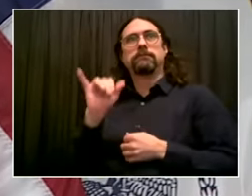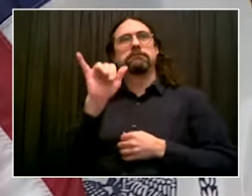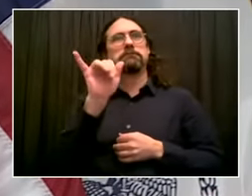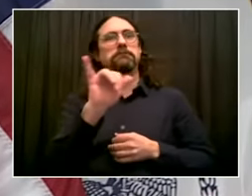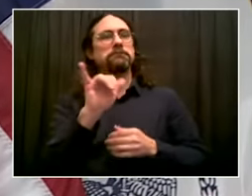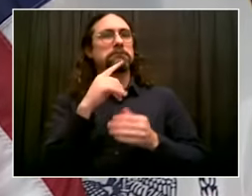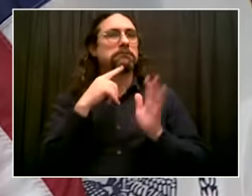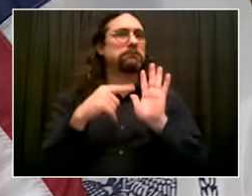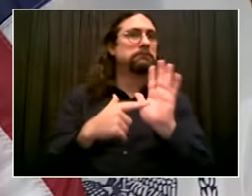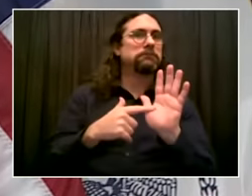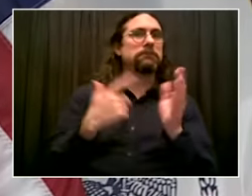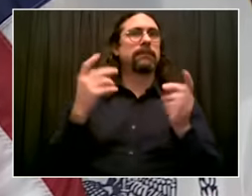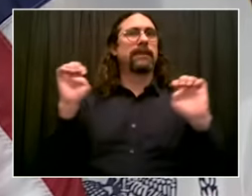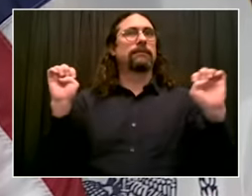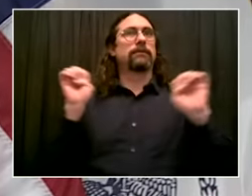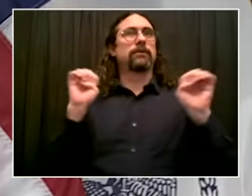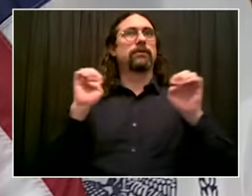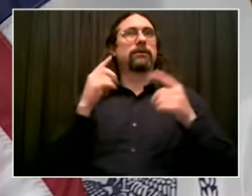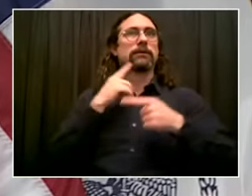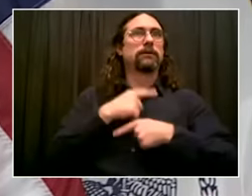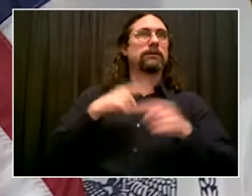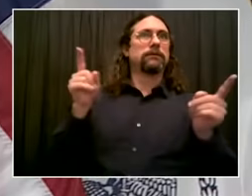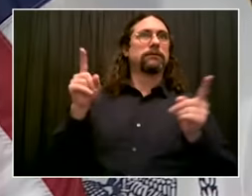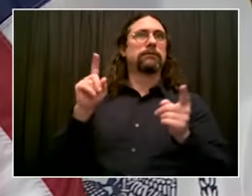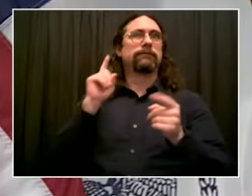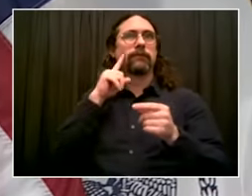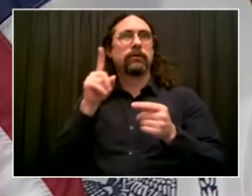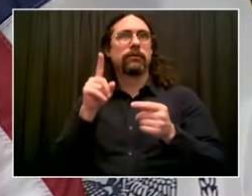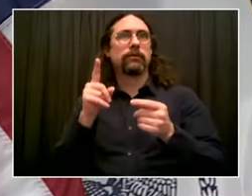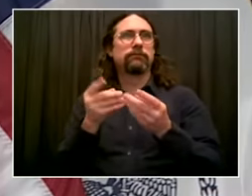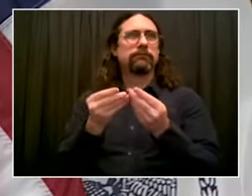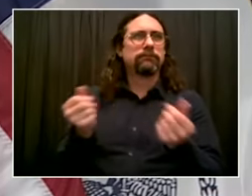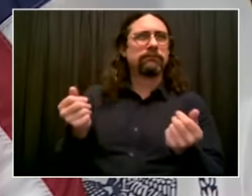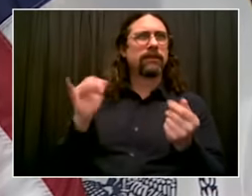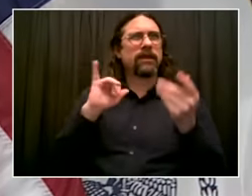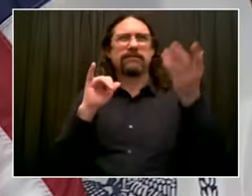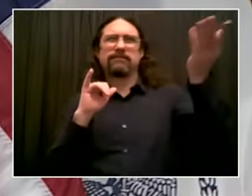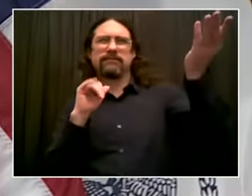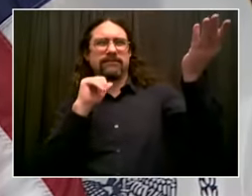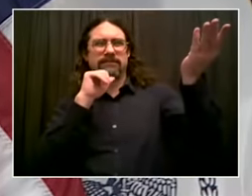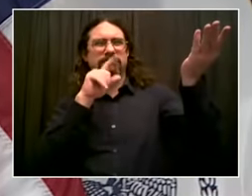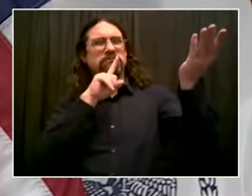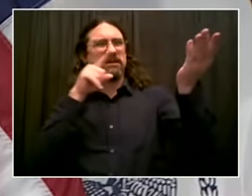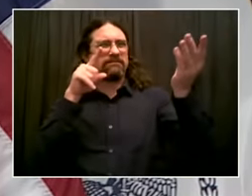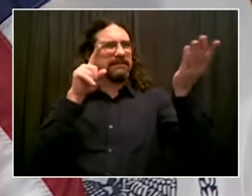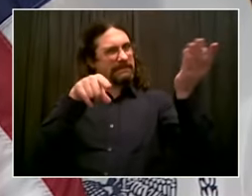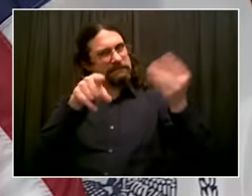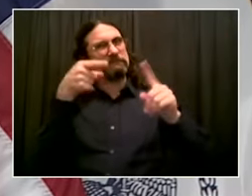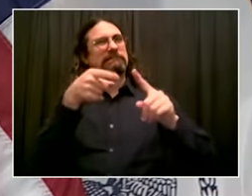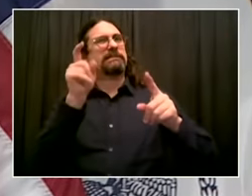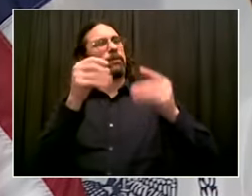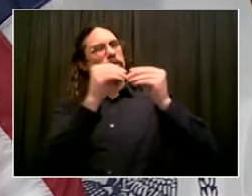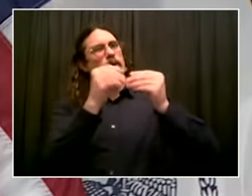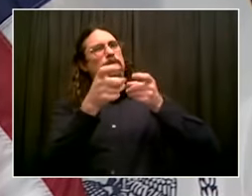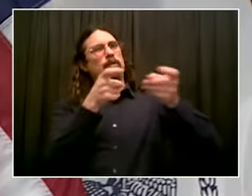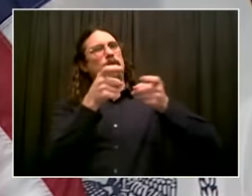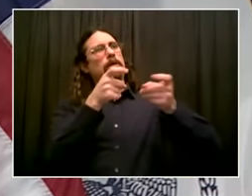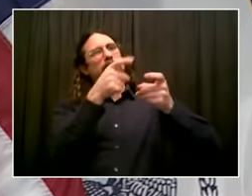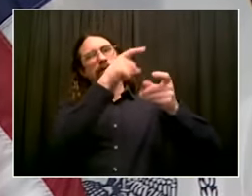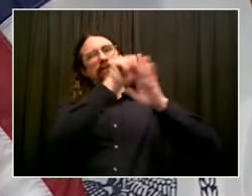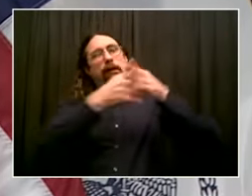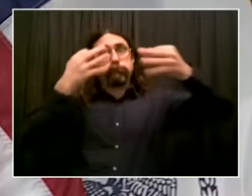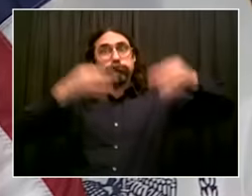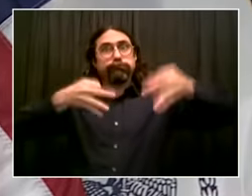more action as far as restoring local control? Erin, I think it's a beginning. I think the goal has to be full local control,